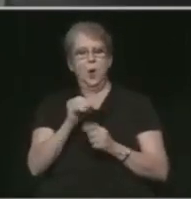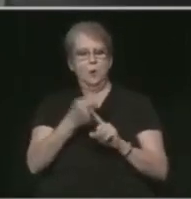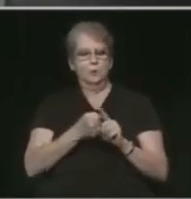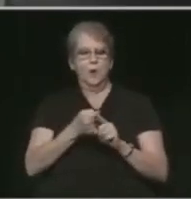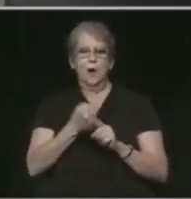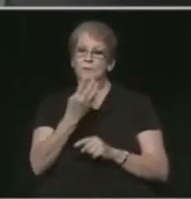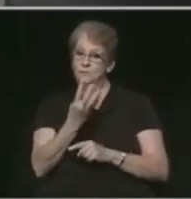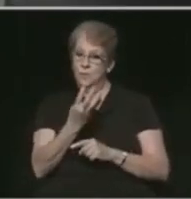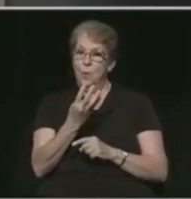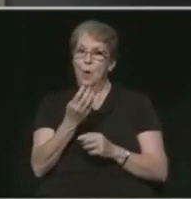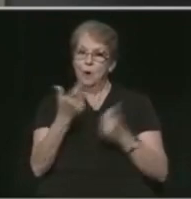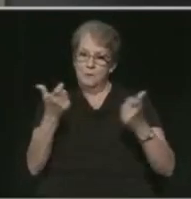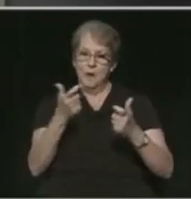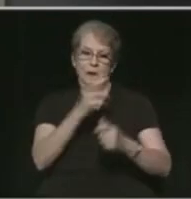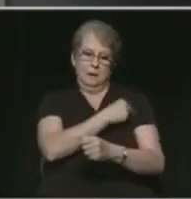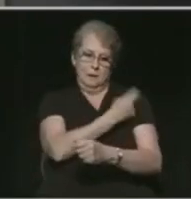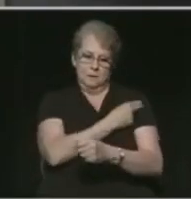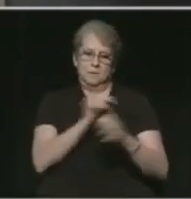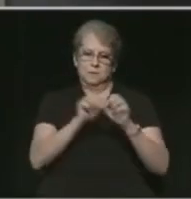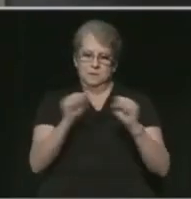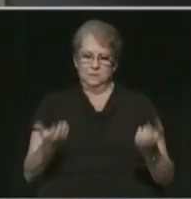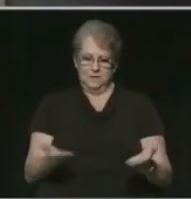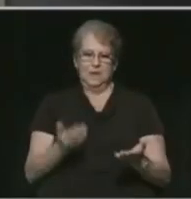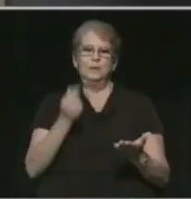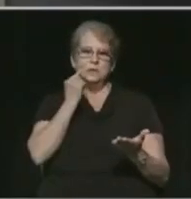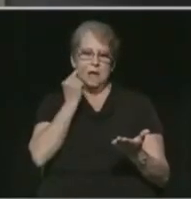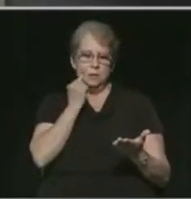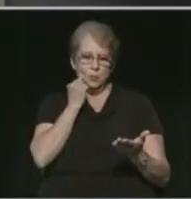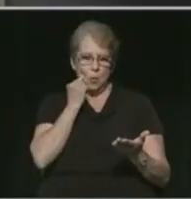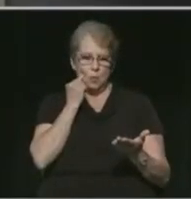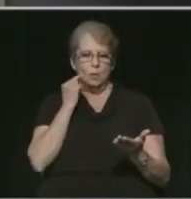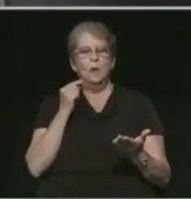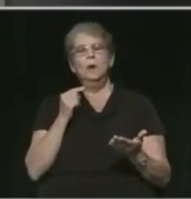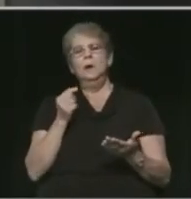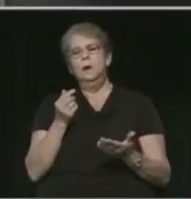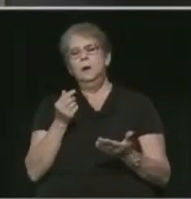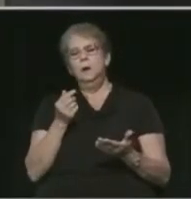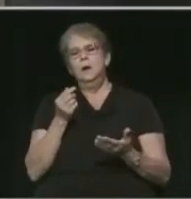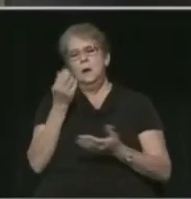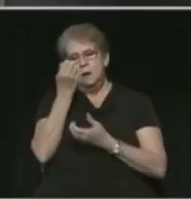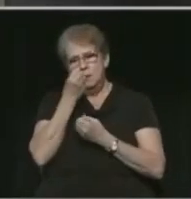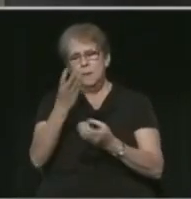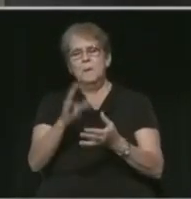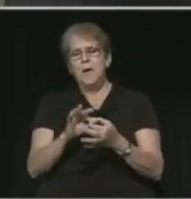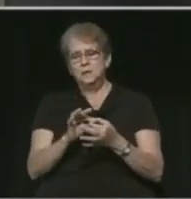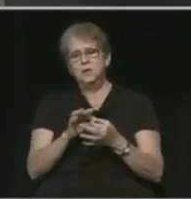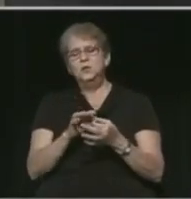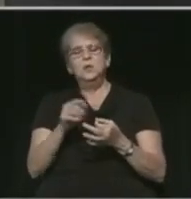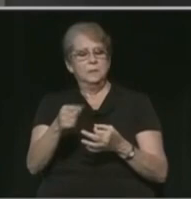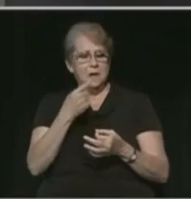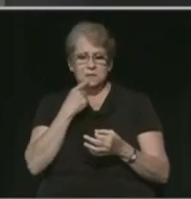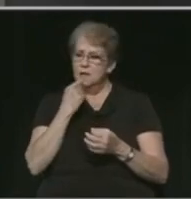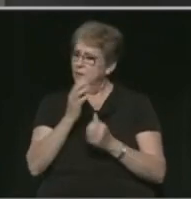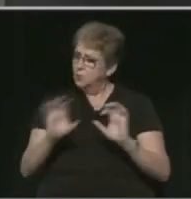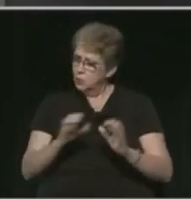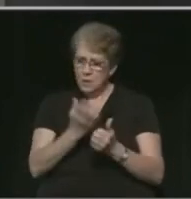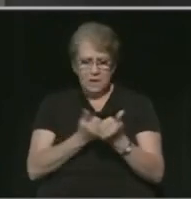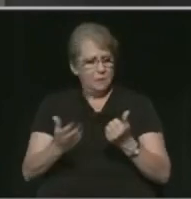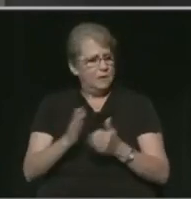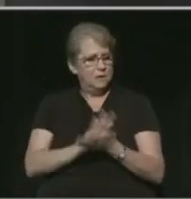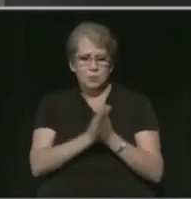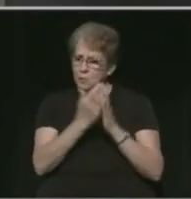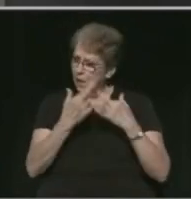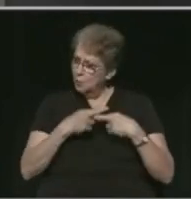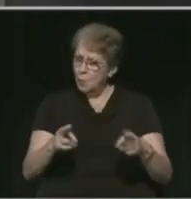hospital, four major hospital systems here in San Antonio. And the message that they gave that they're doing everything to get ready for it,